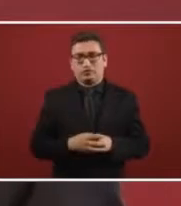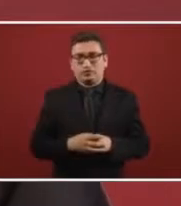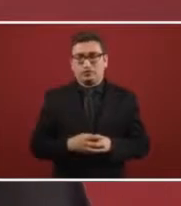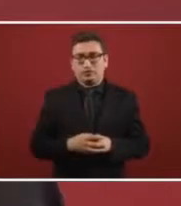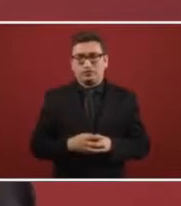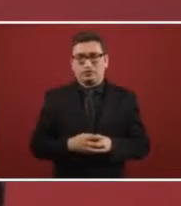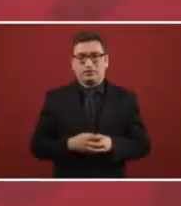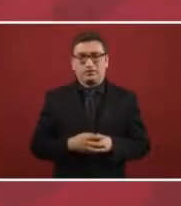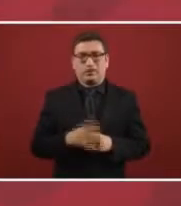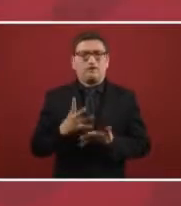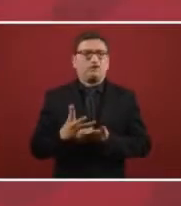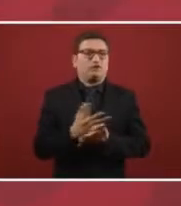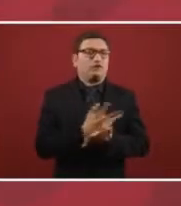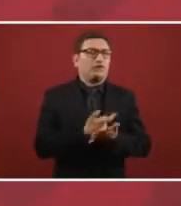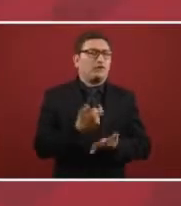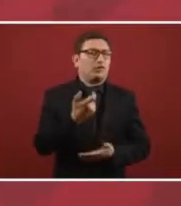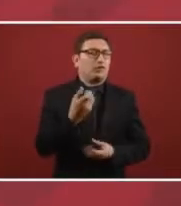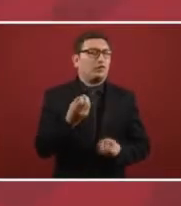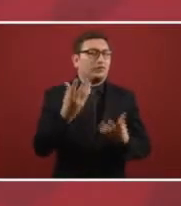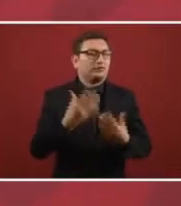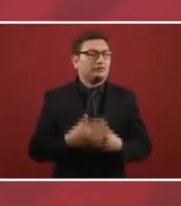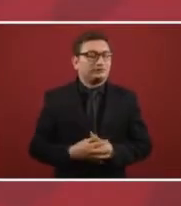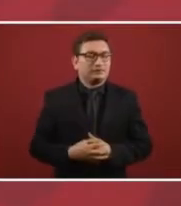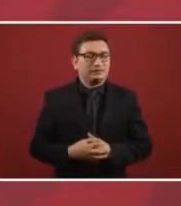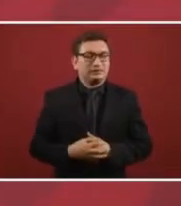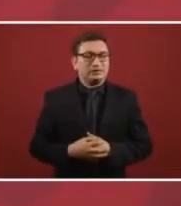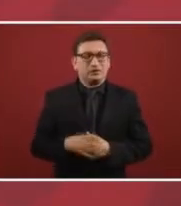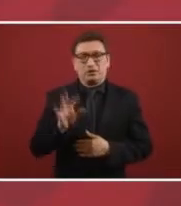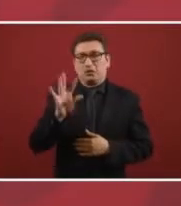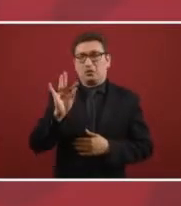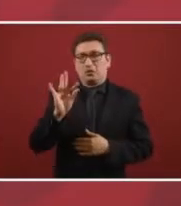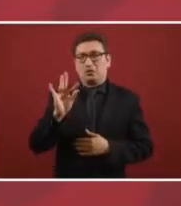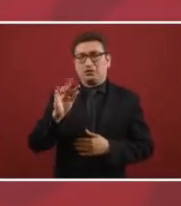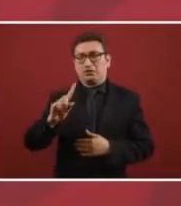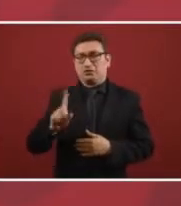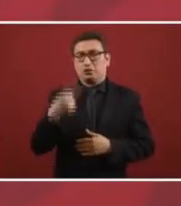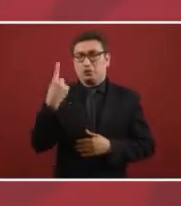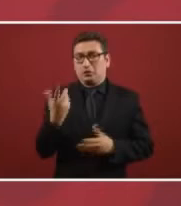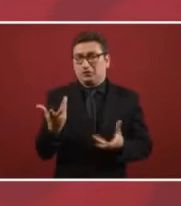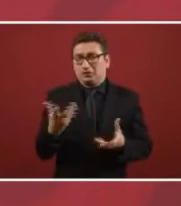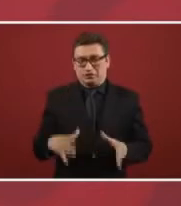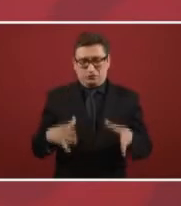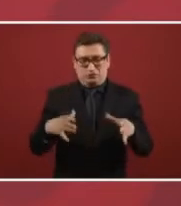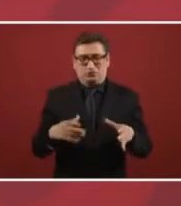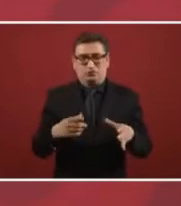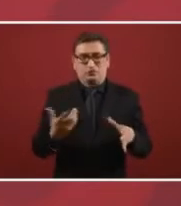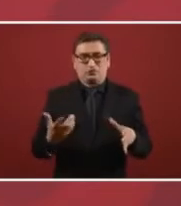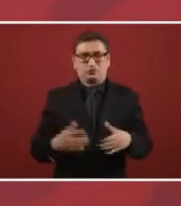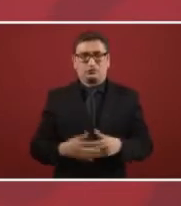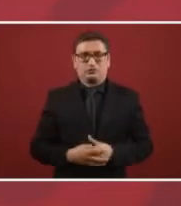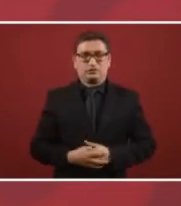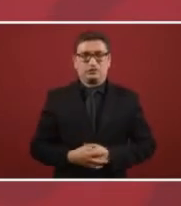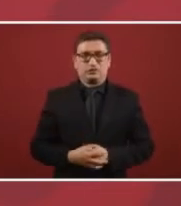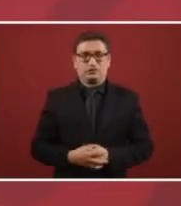so what is the gain your utility $40 per barrel